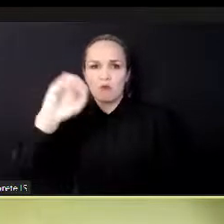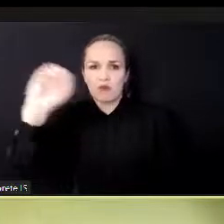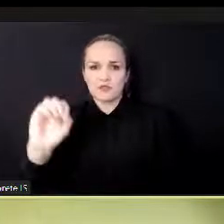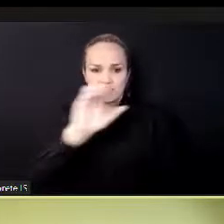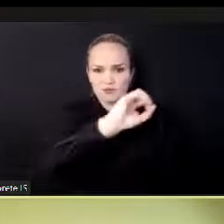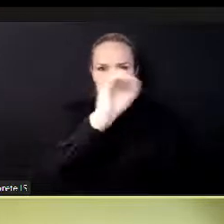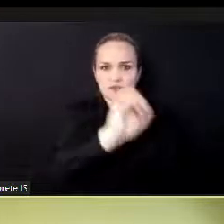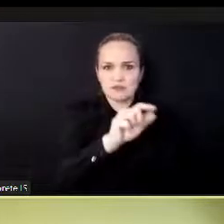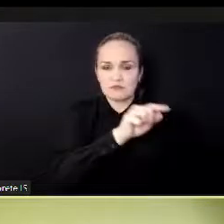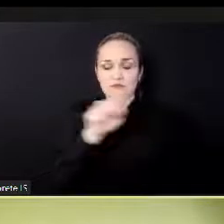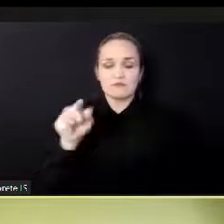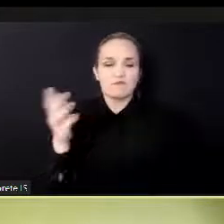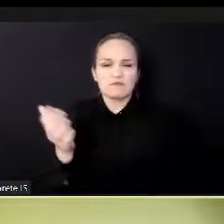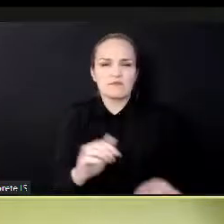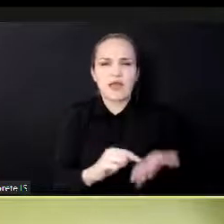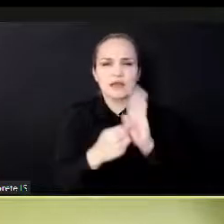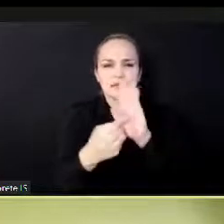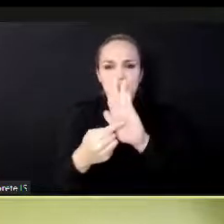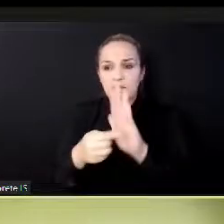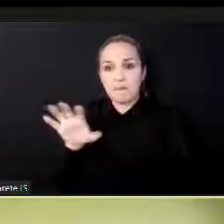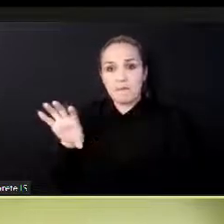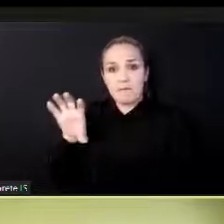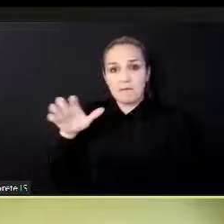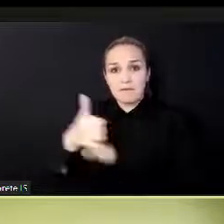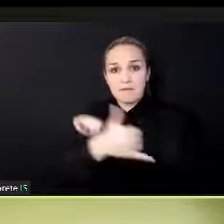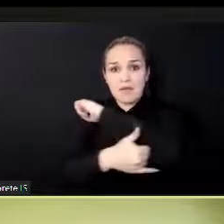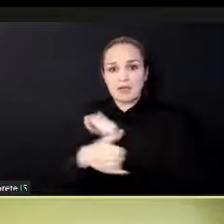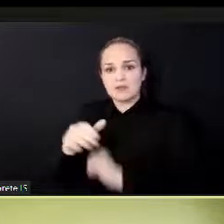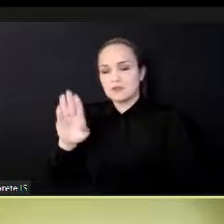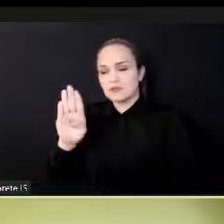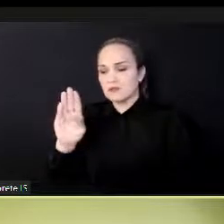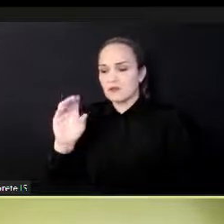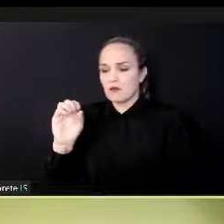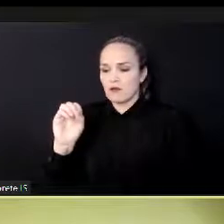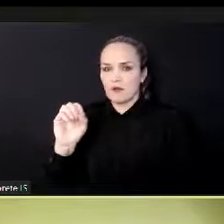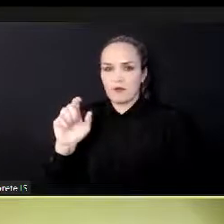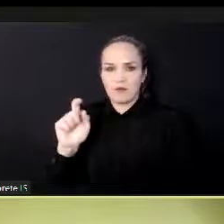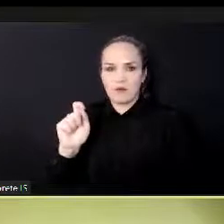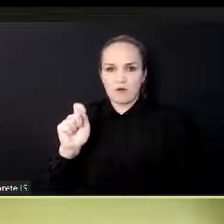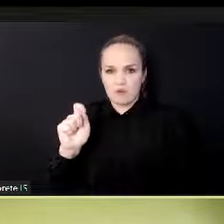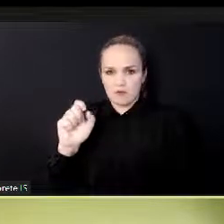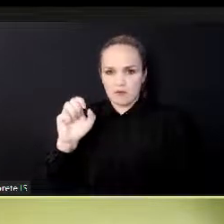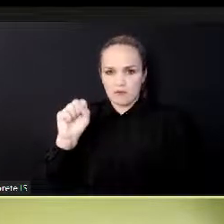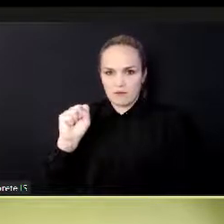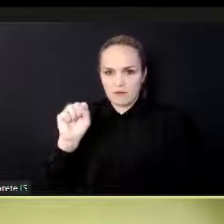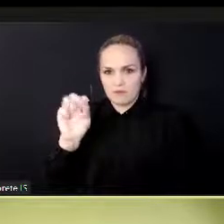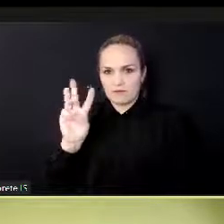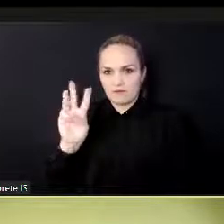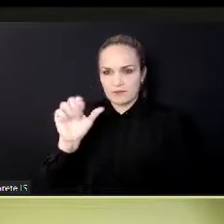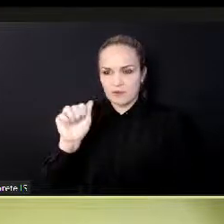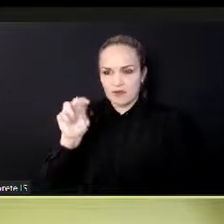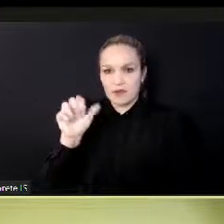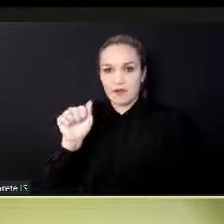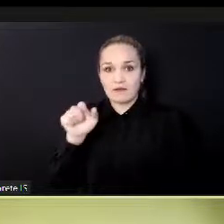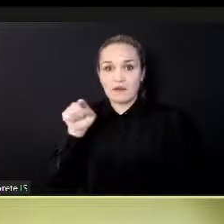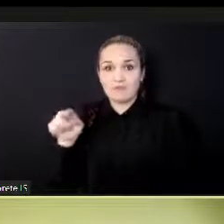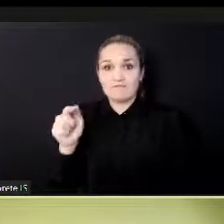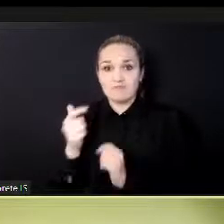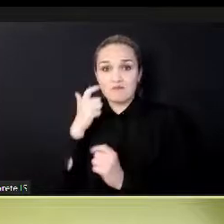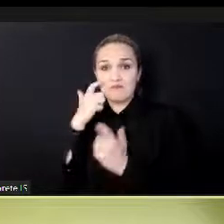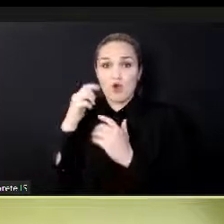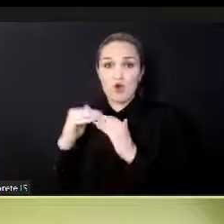all these are things which show that indeed creative, um, economy can, uh, really